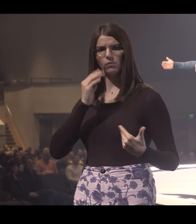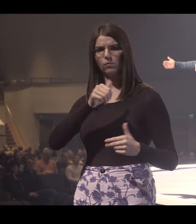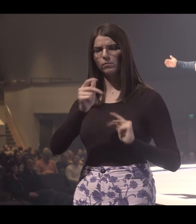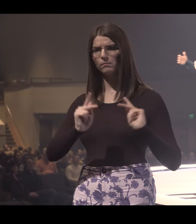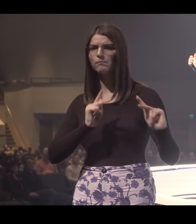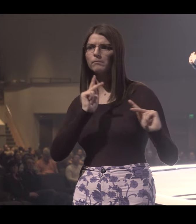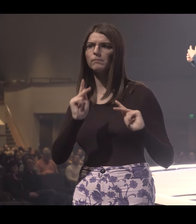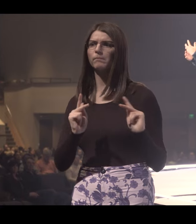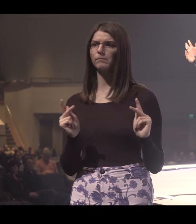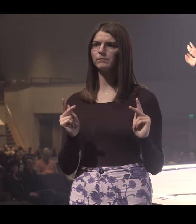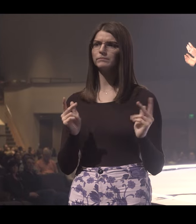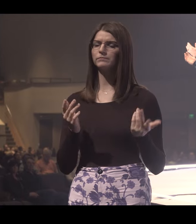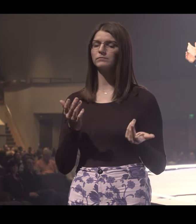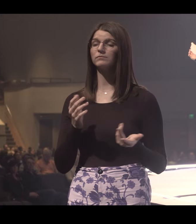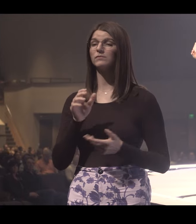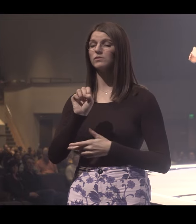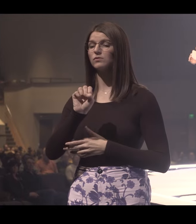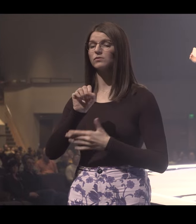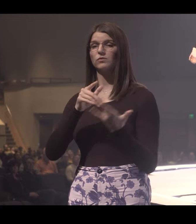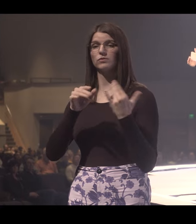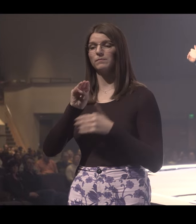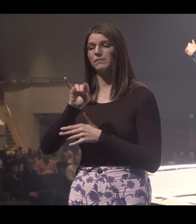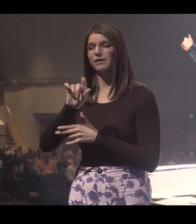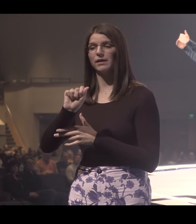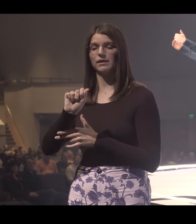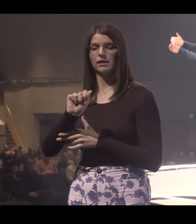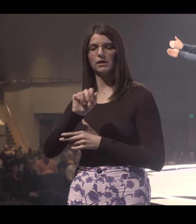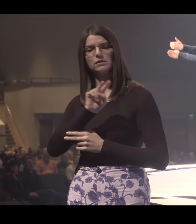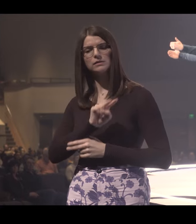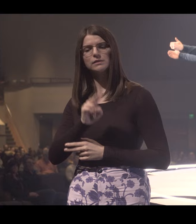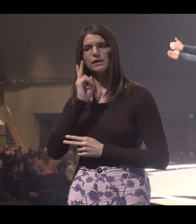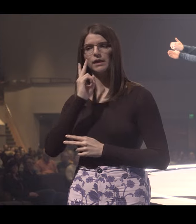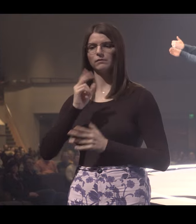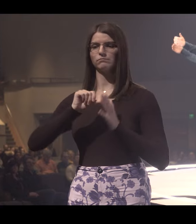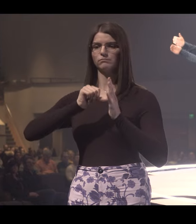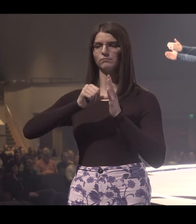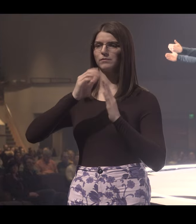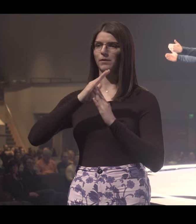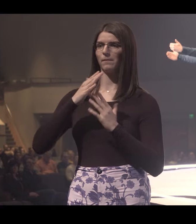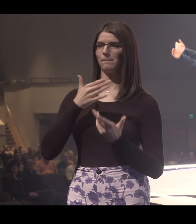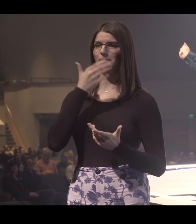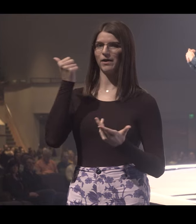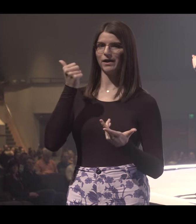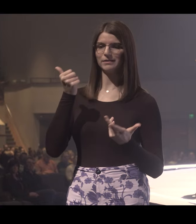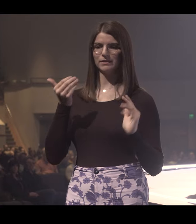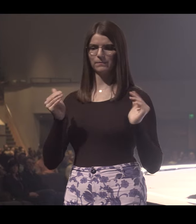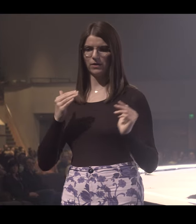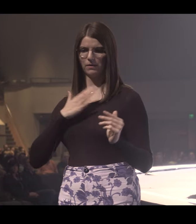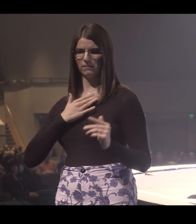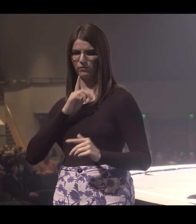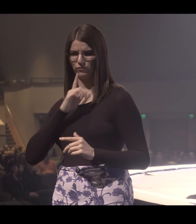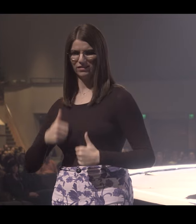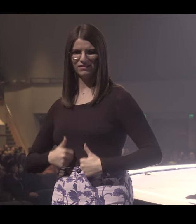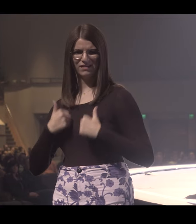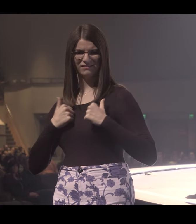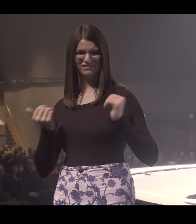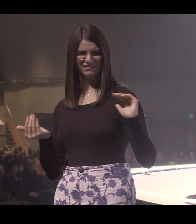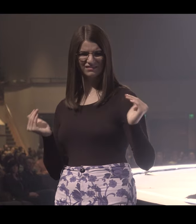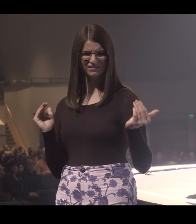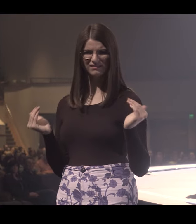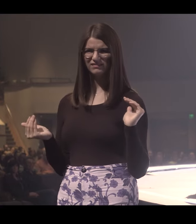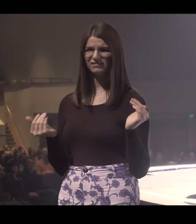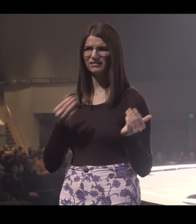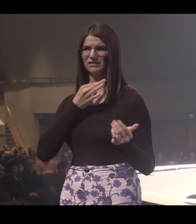know other people. And what we know from social media is we're just looking at people's highlight reels and comparing them to our real life.